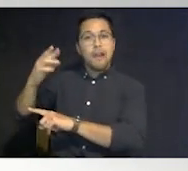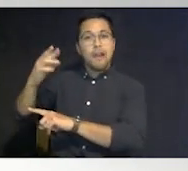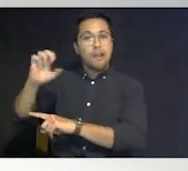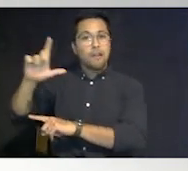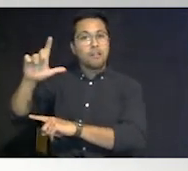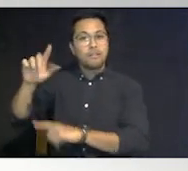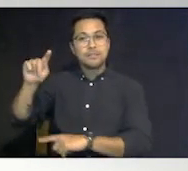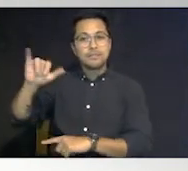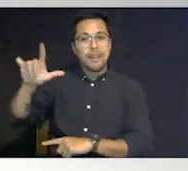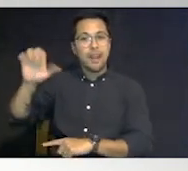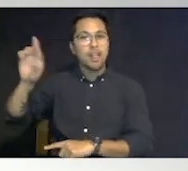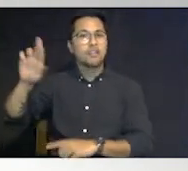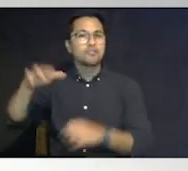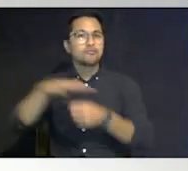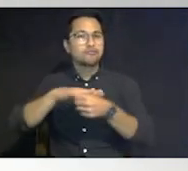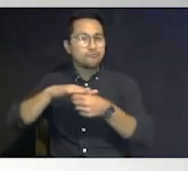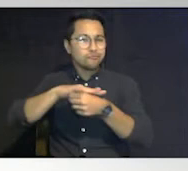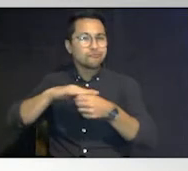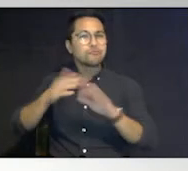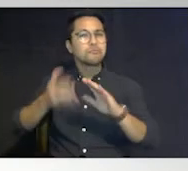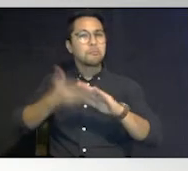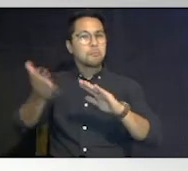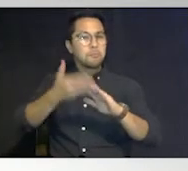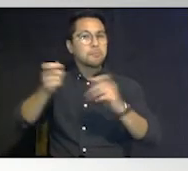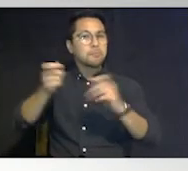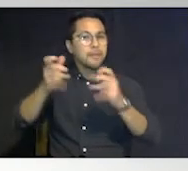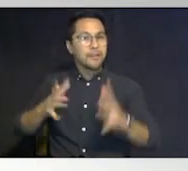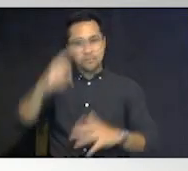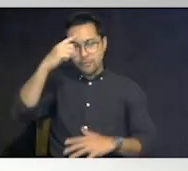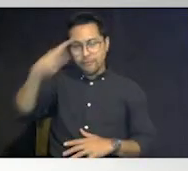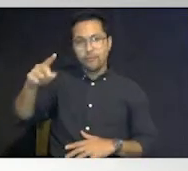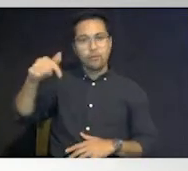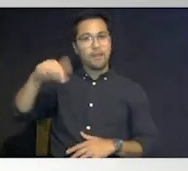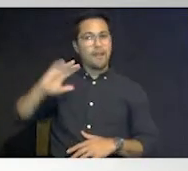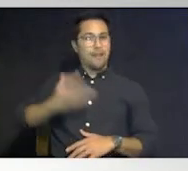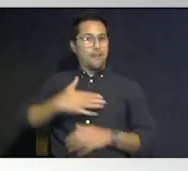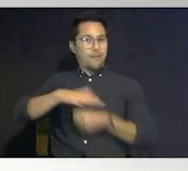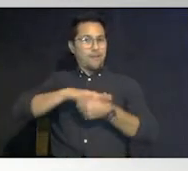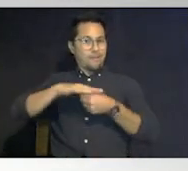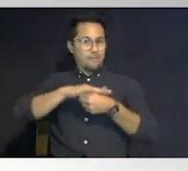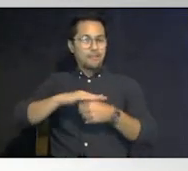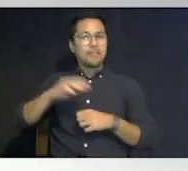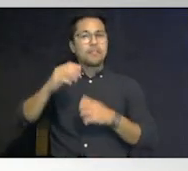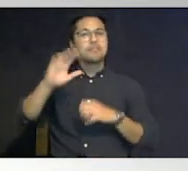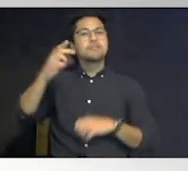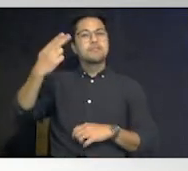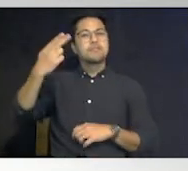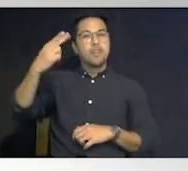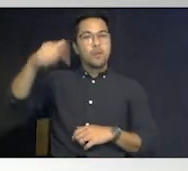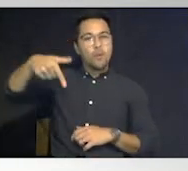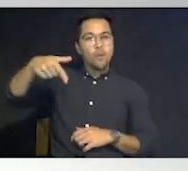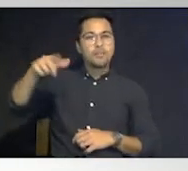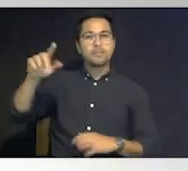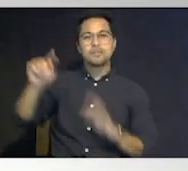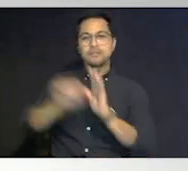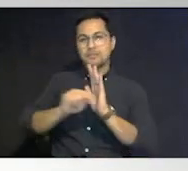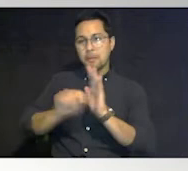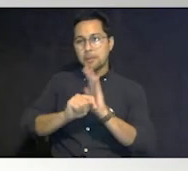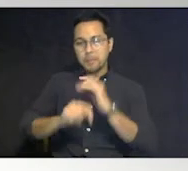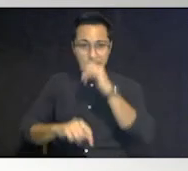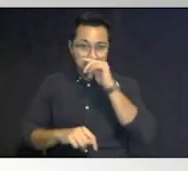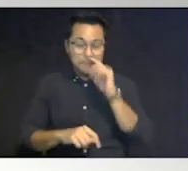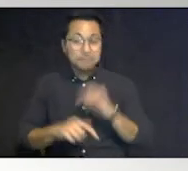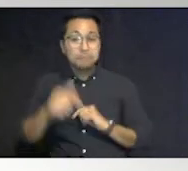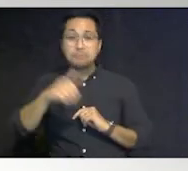who's the regional operations manager for the Suncoast region headquartered in Tampa you know we do